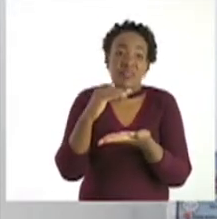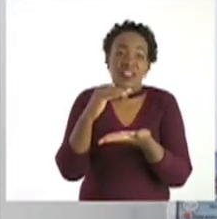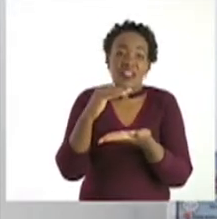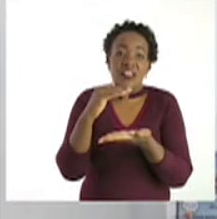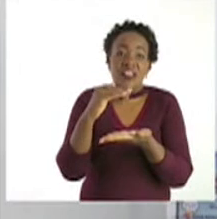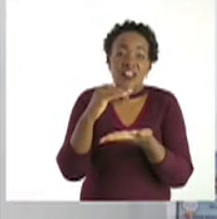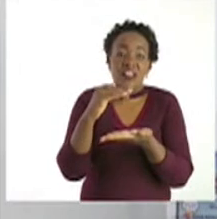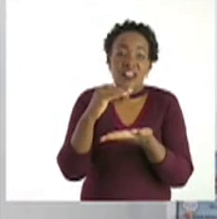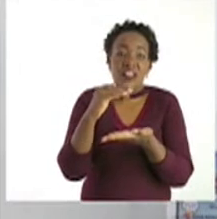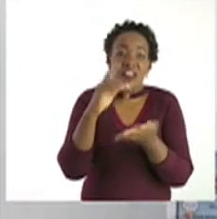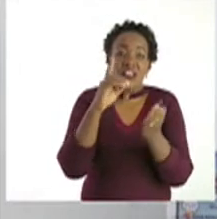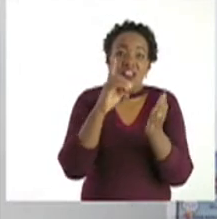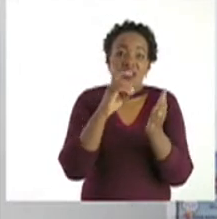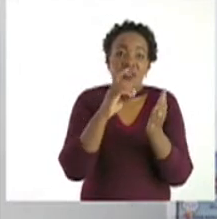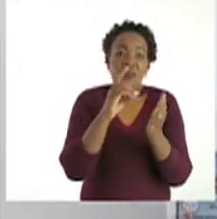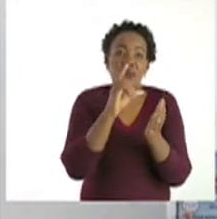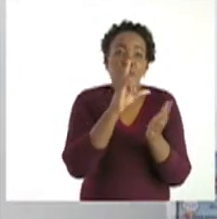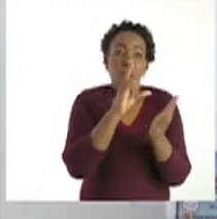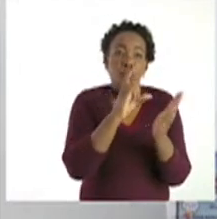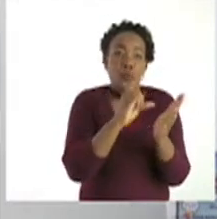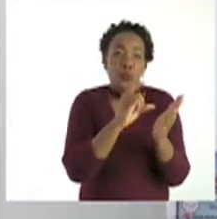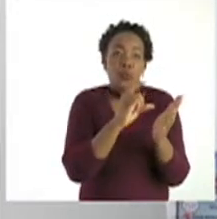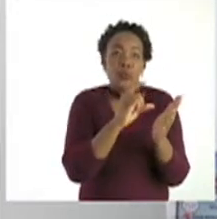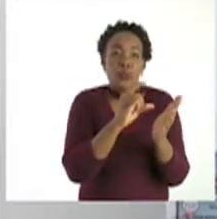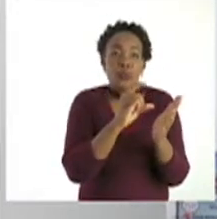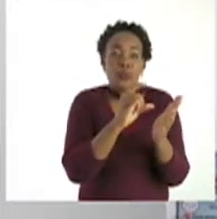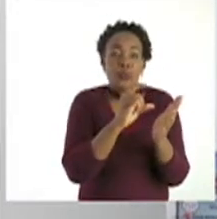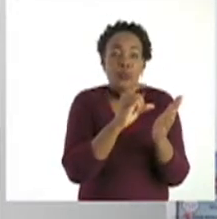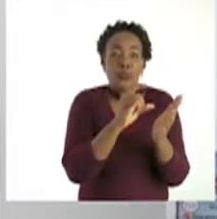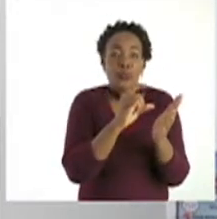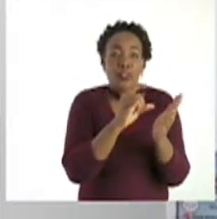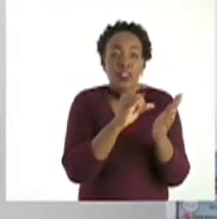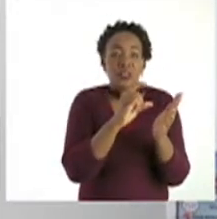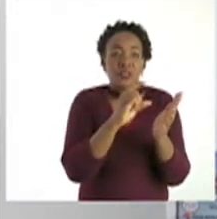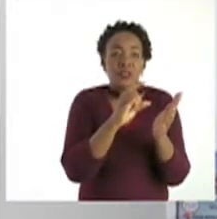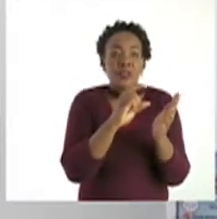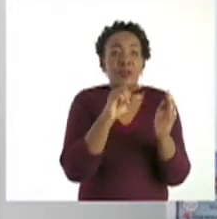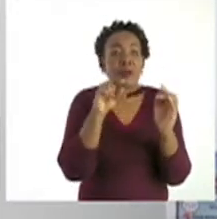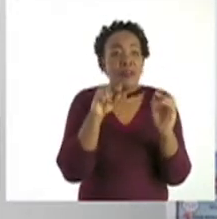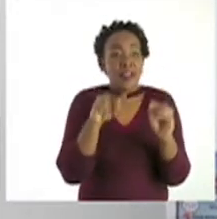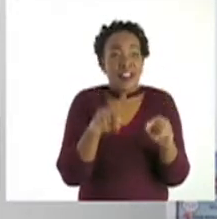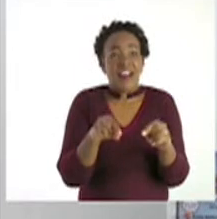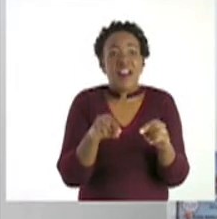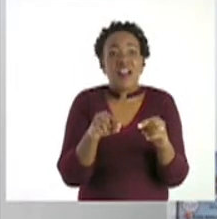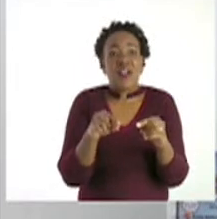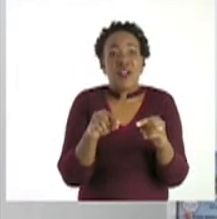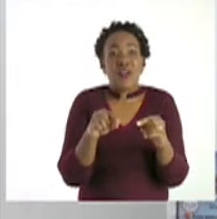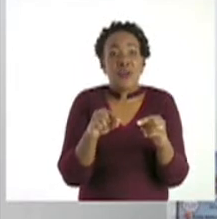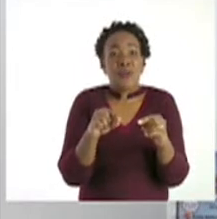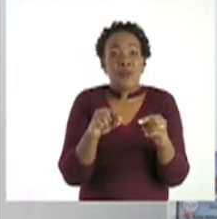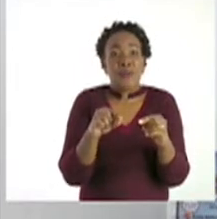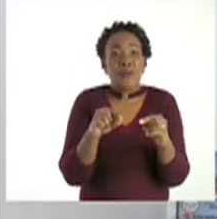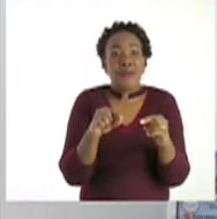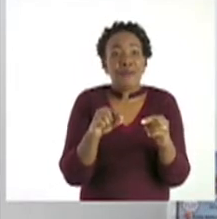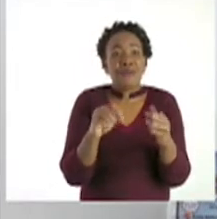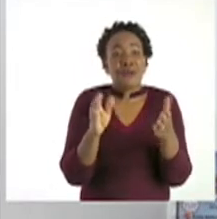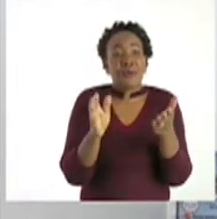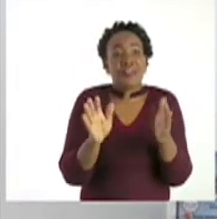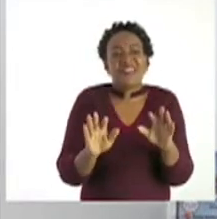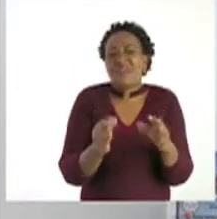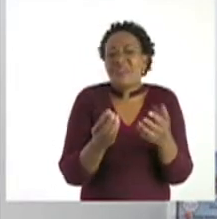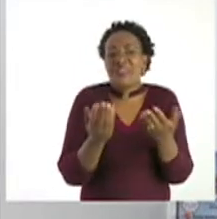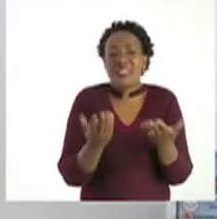sanitizer is small. So when we are ordering them from big to